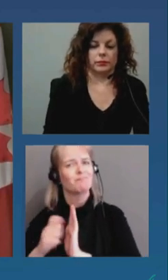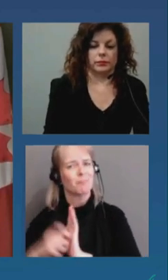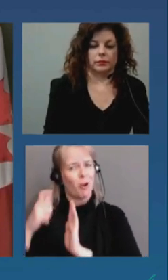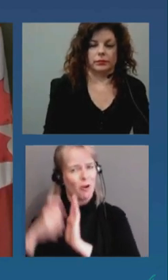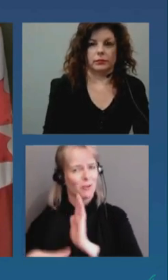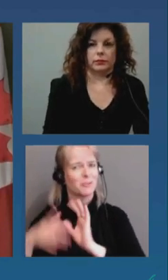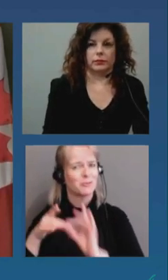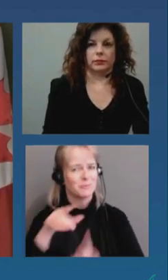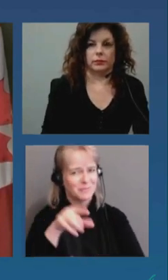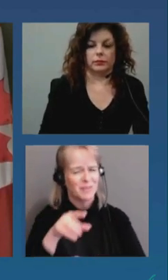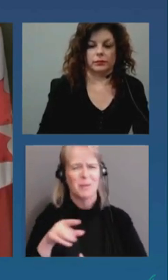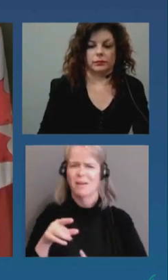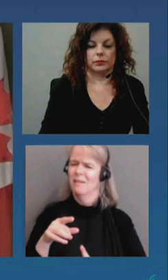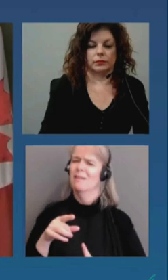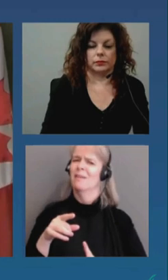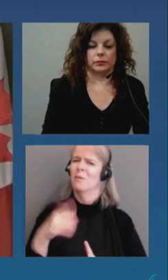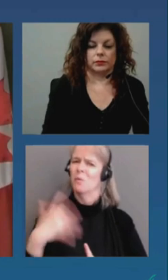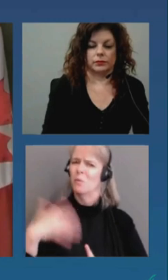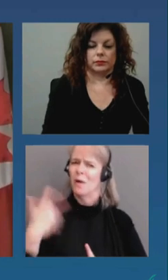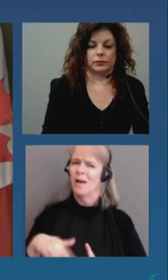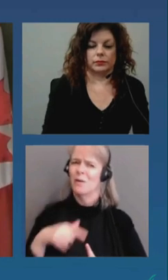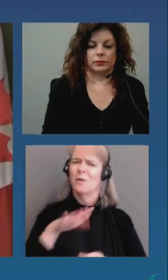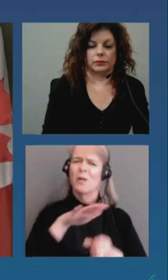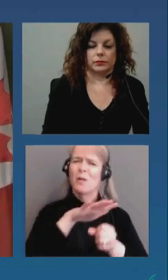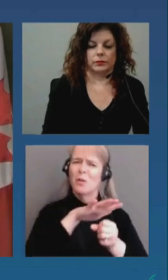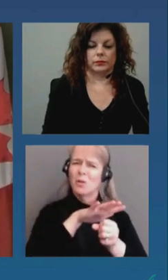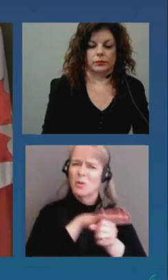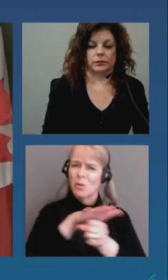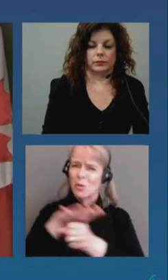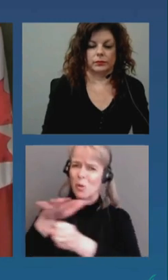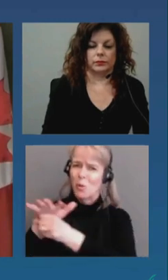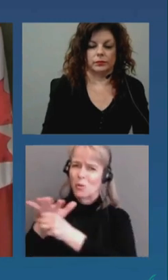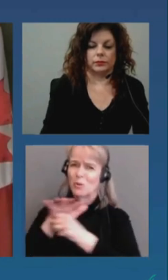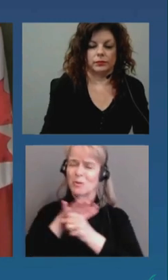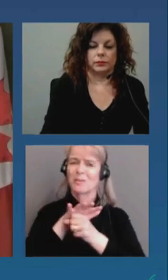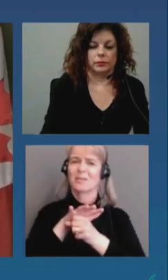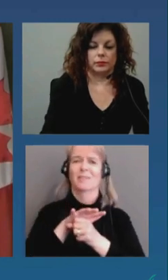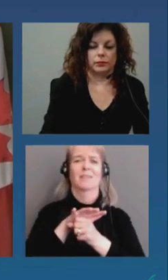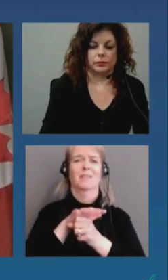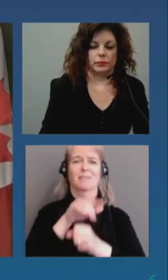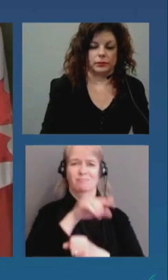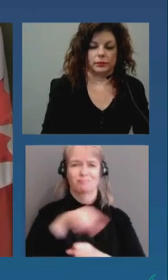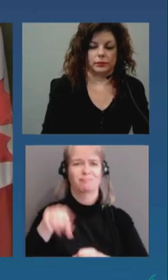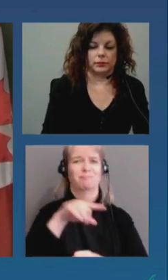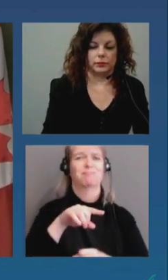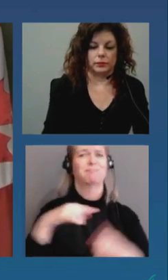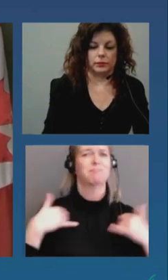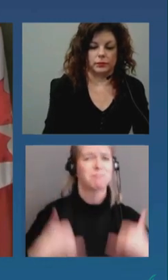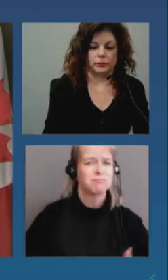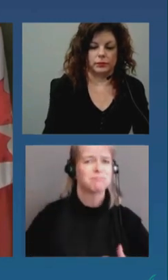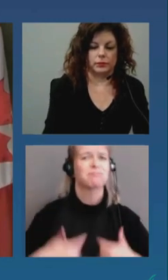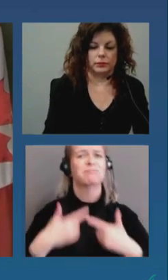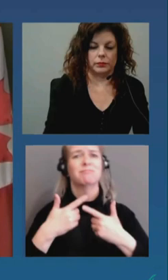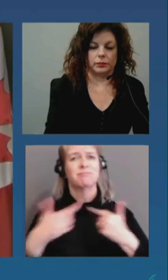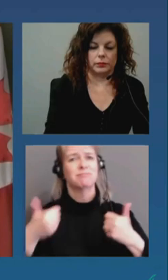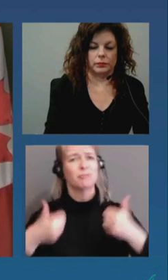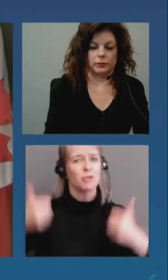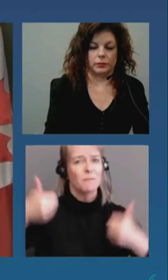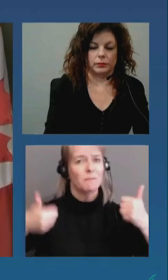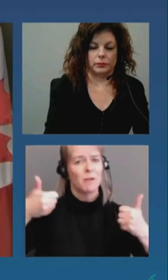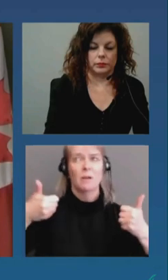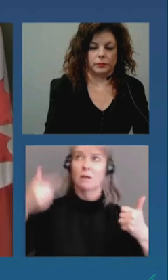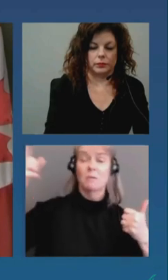local authorities kind of openly disagreed with the province and what they were doing um and in some cases here um